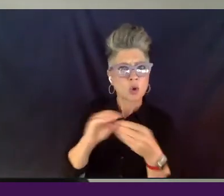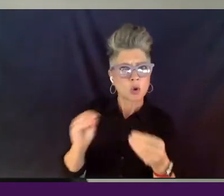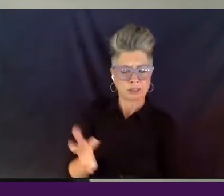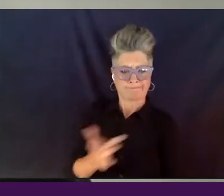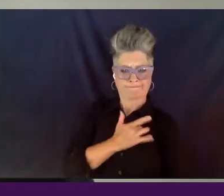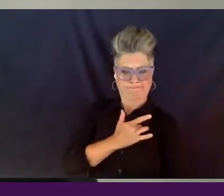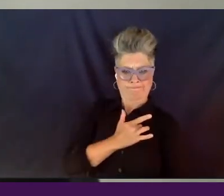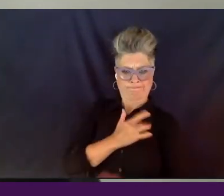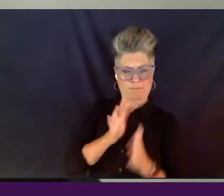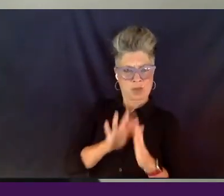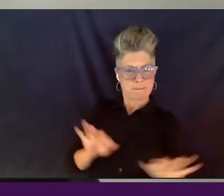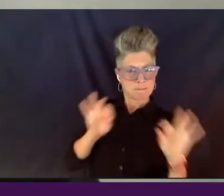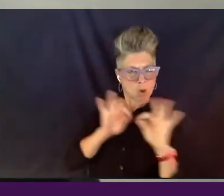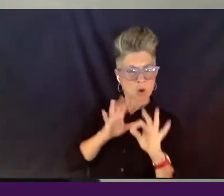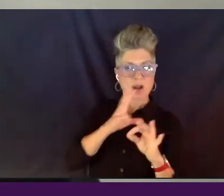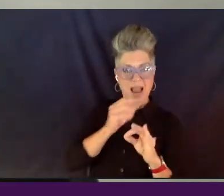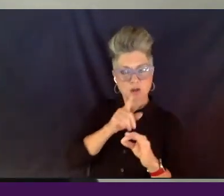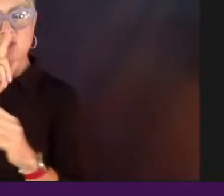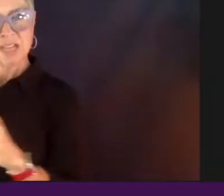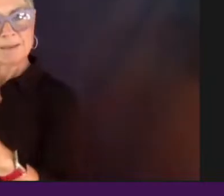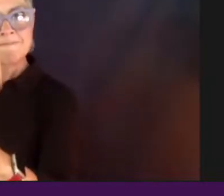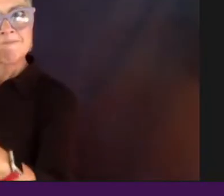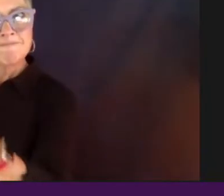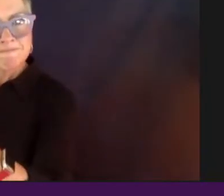resonant with today's culture.